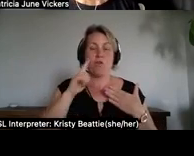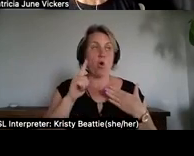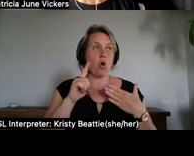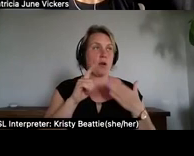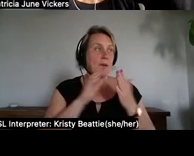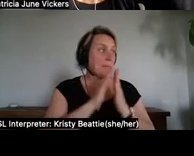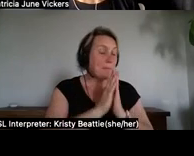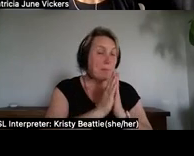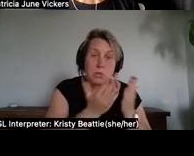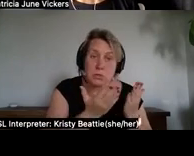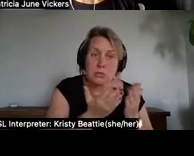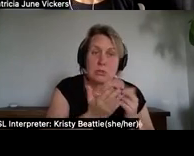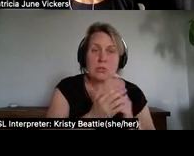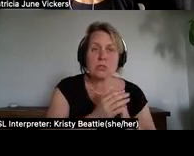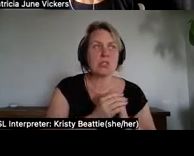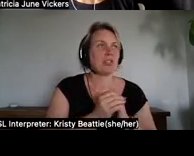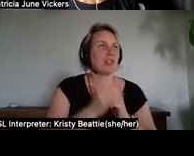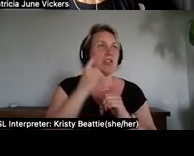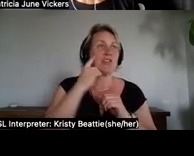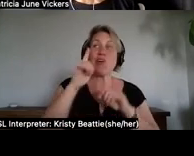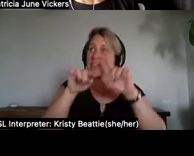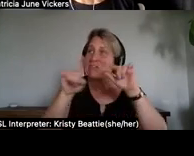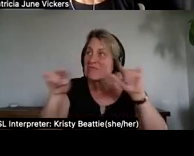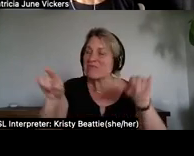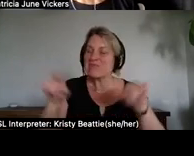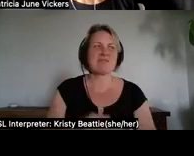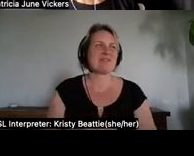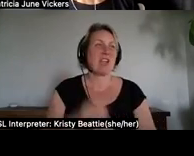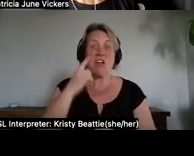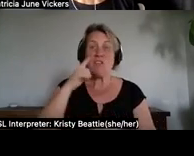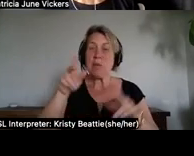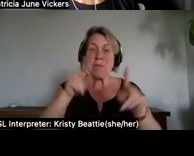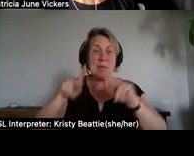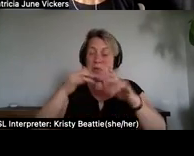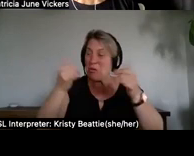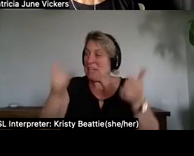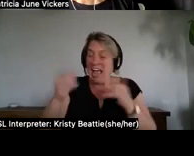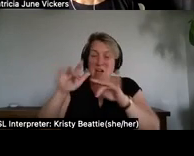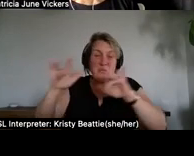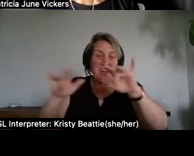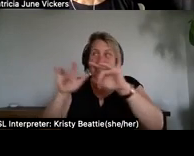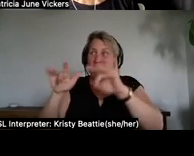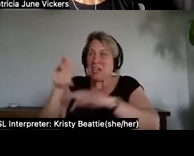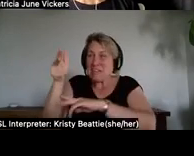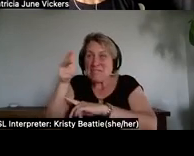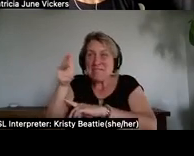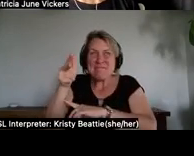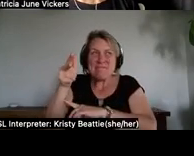for people recording their learnings when it can